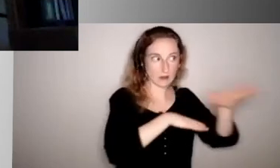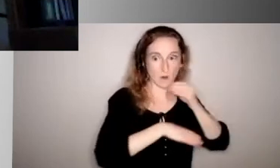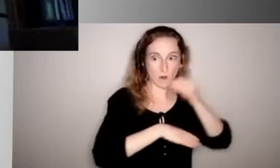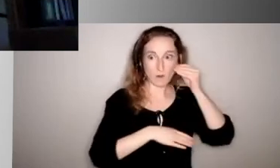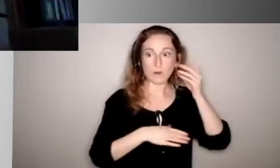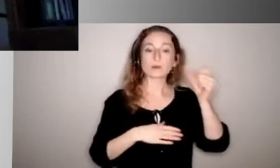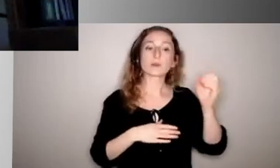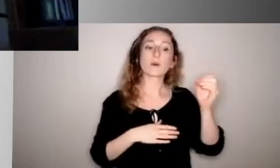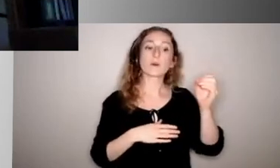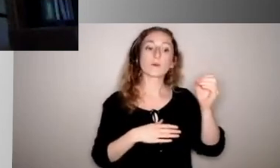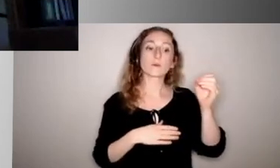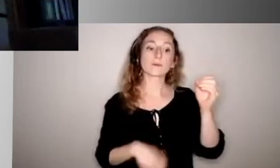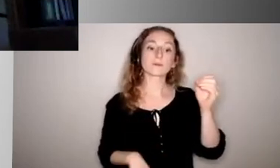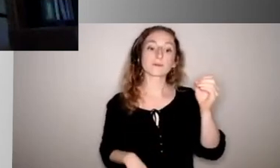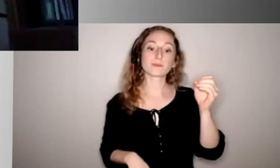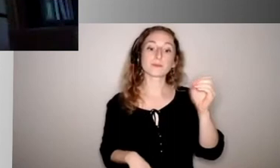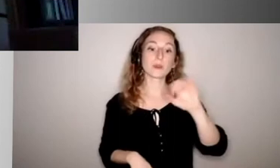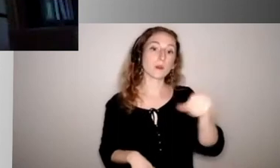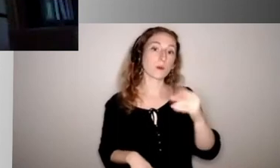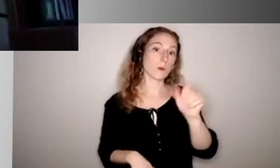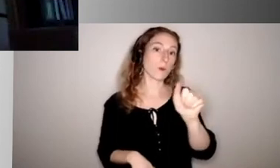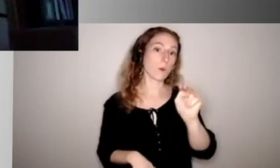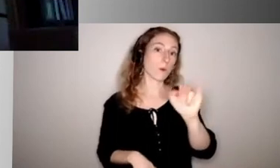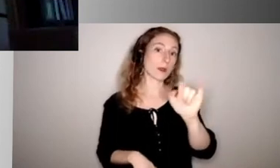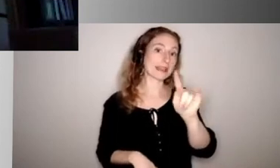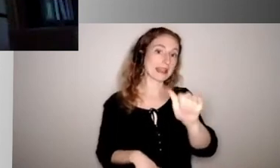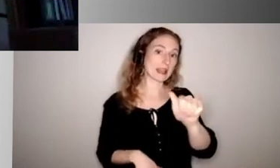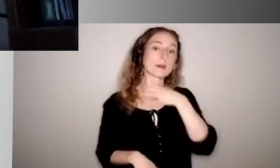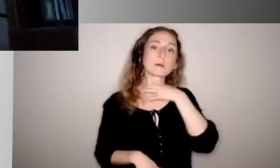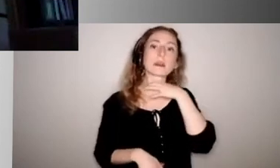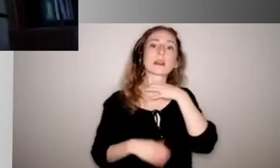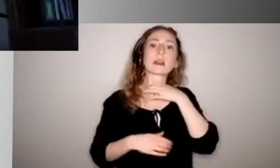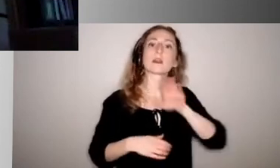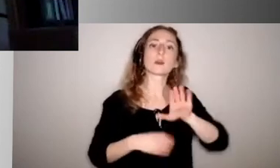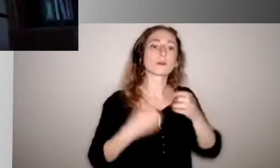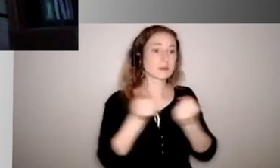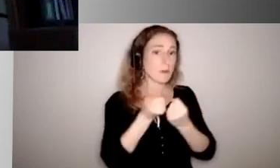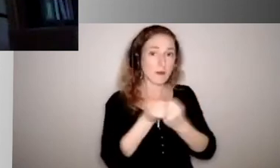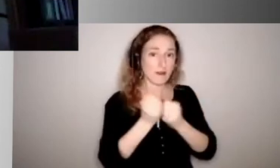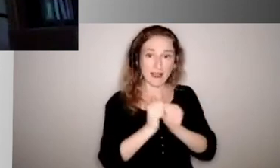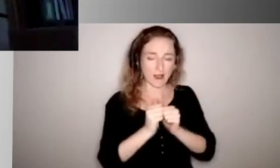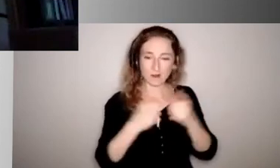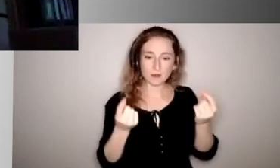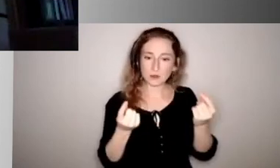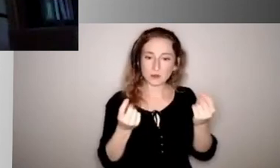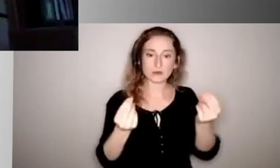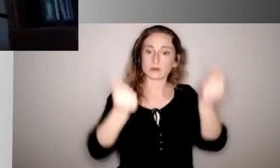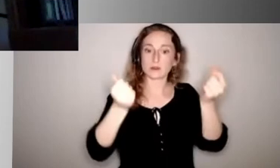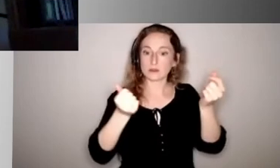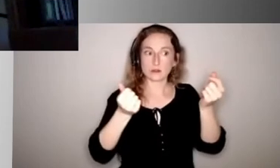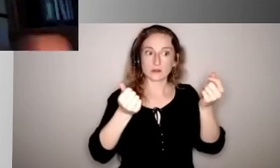So Anita, when, when your students come in, what kind of, I guess, support are you going to be giving to them right away? Kind of just